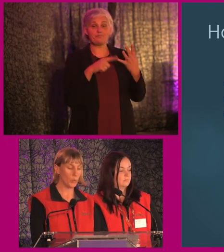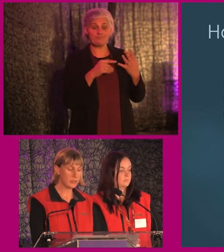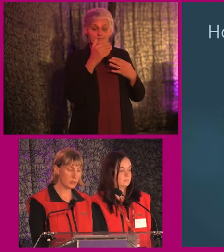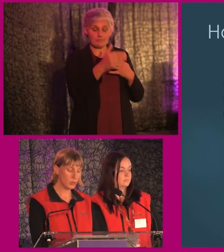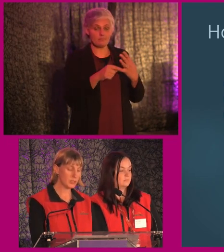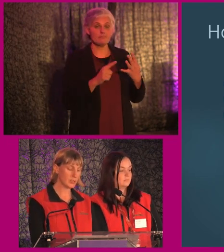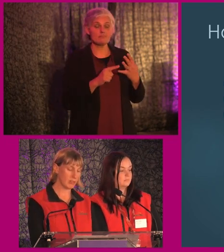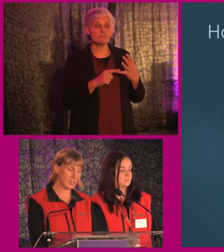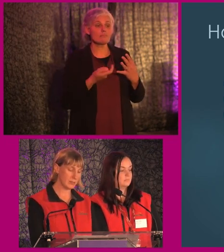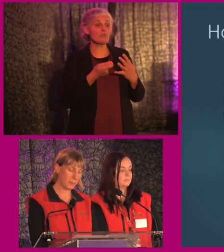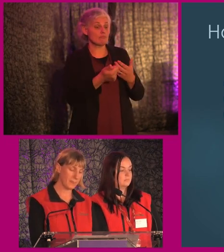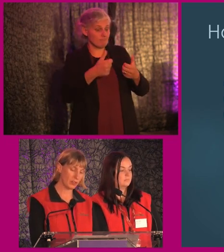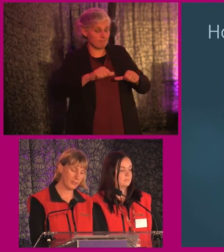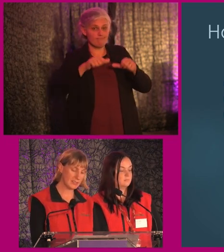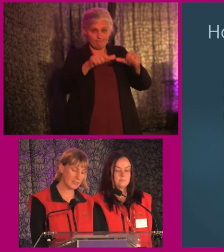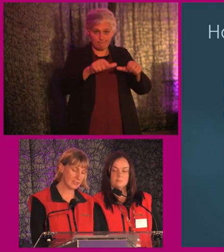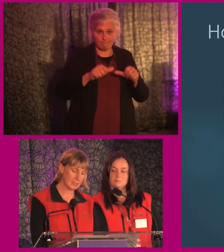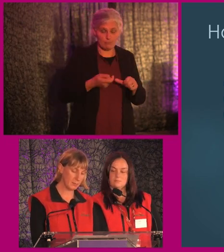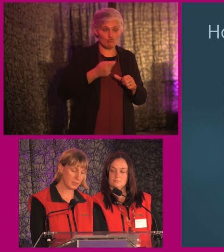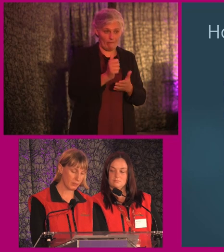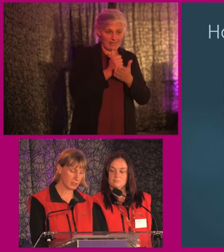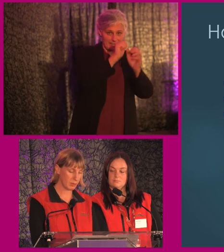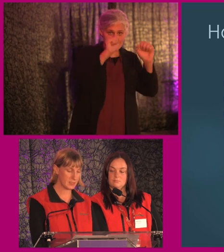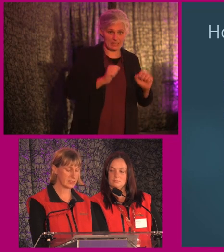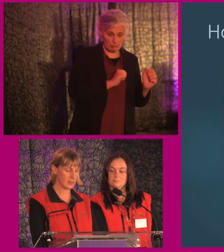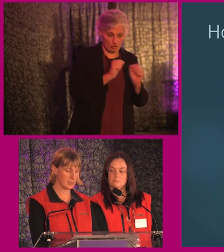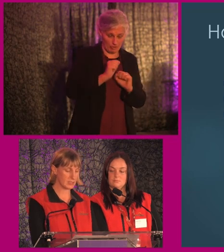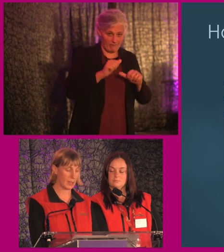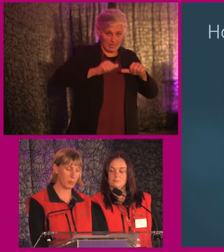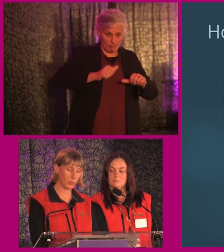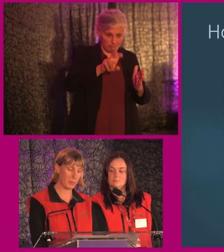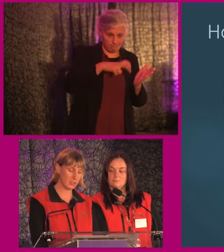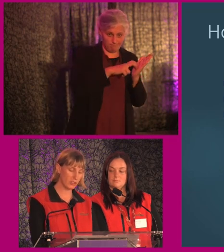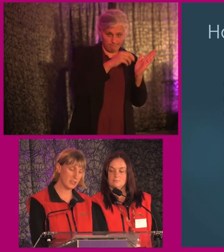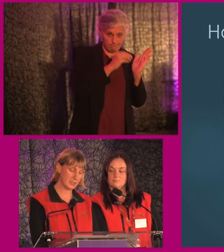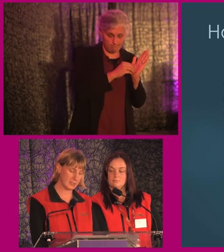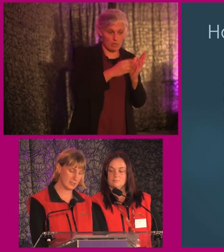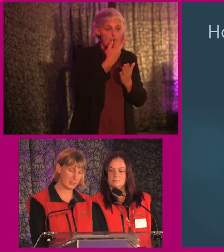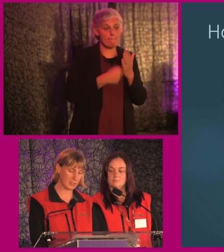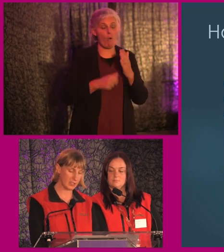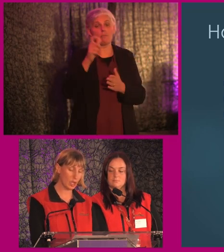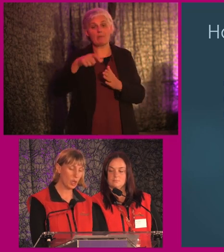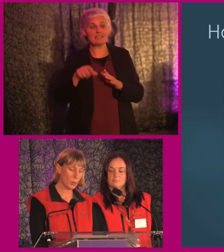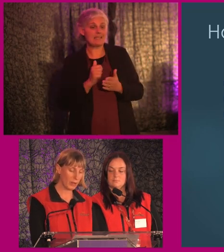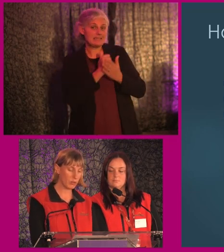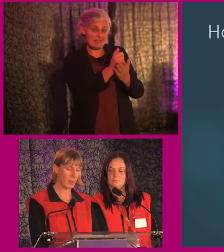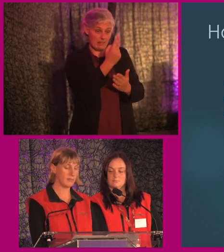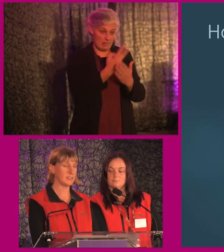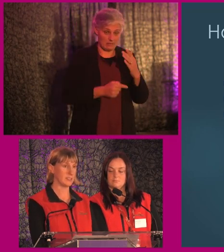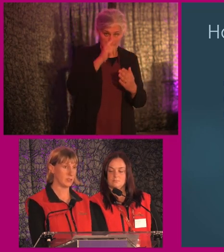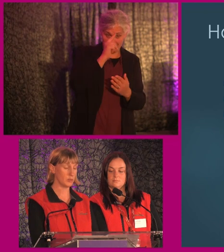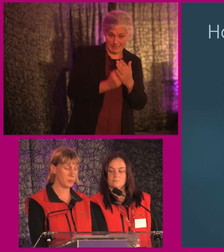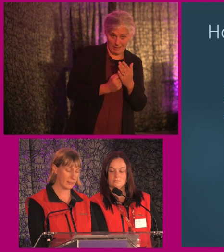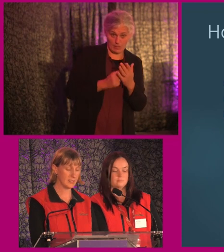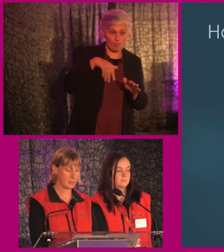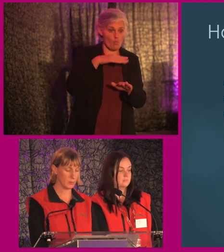Once the route is agreed, the travel assistance scheme service agreement is signed and both passenger and assistant decide where and when the